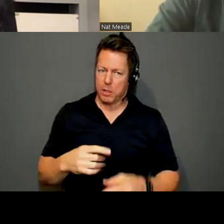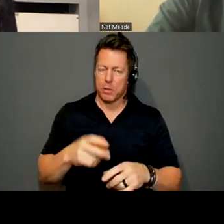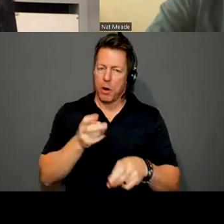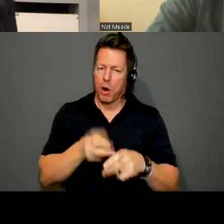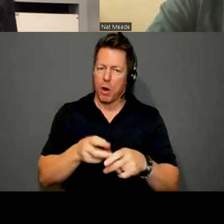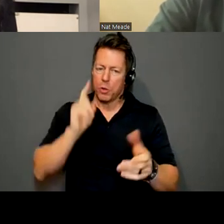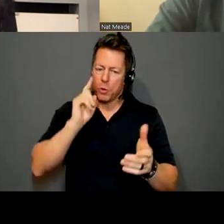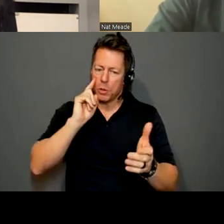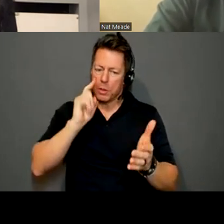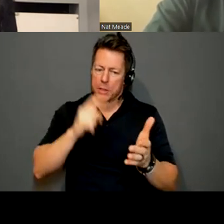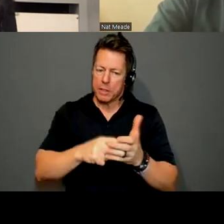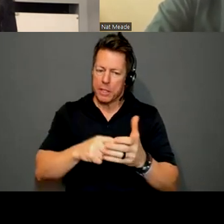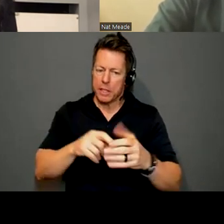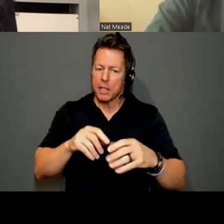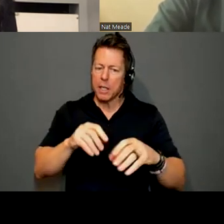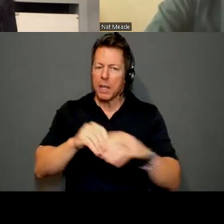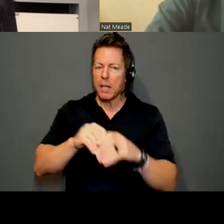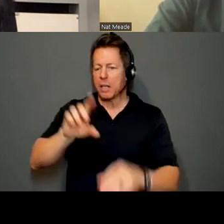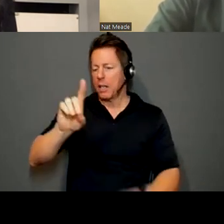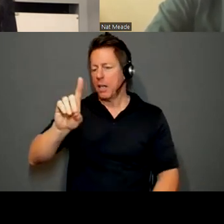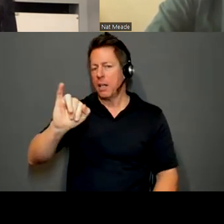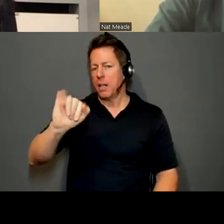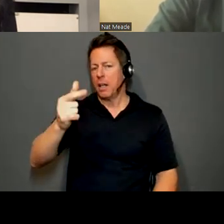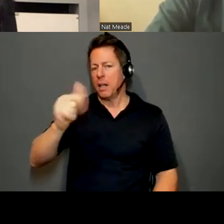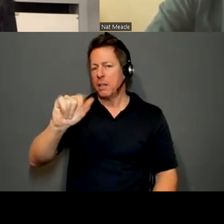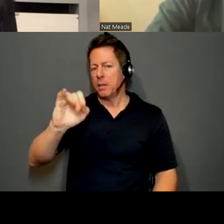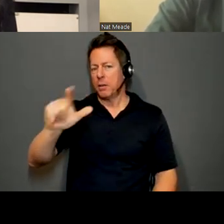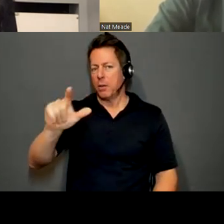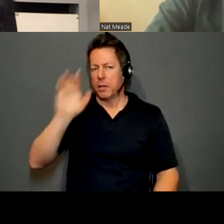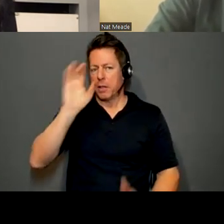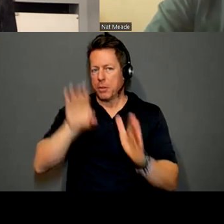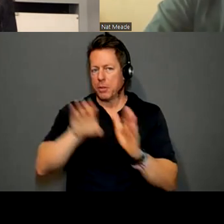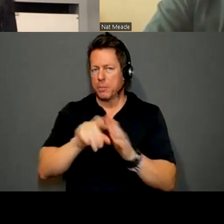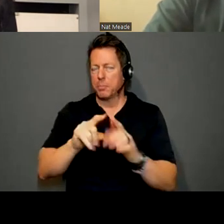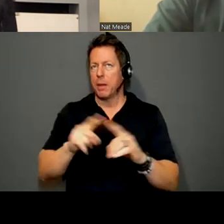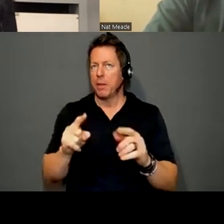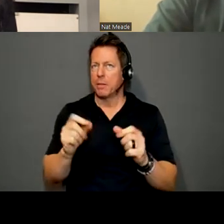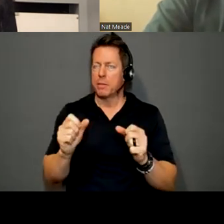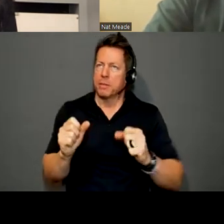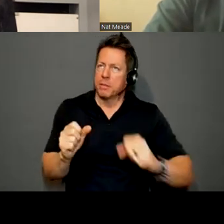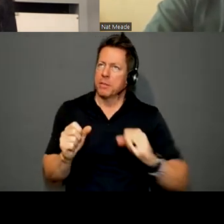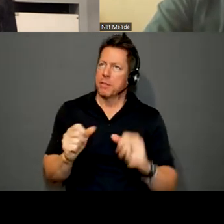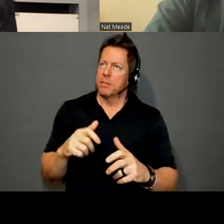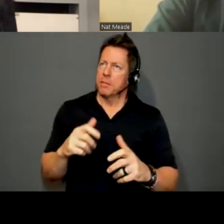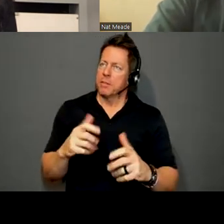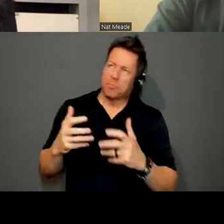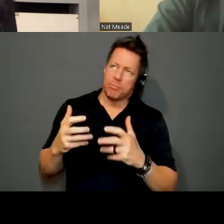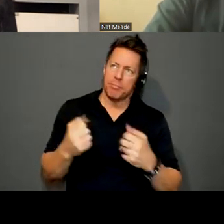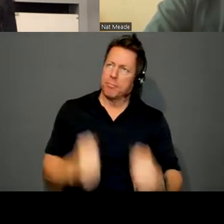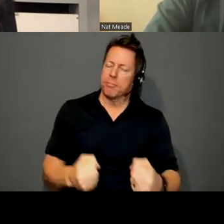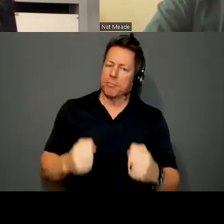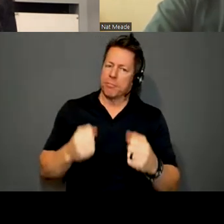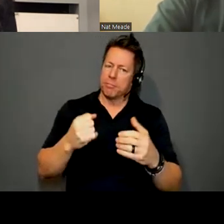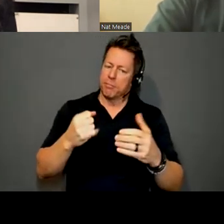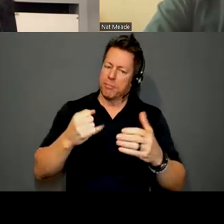digital images, but there's a lot of like, like worked over areas. So